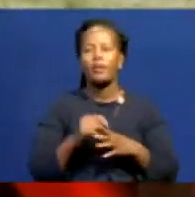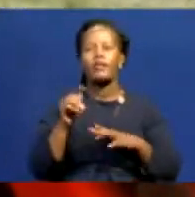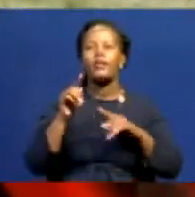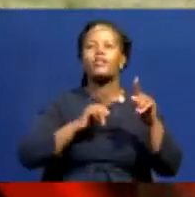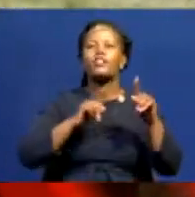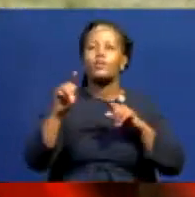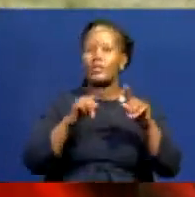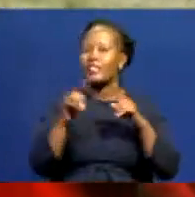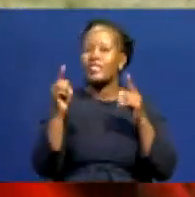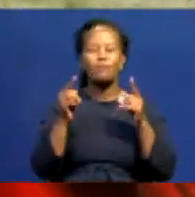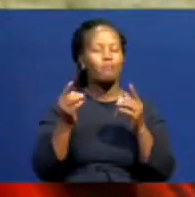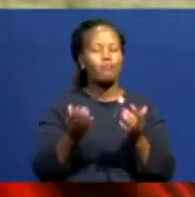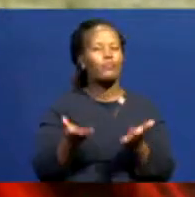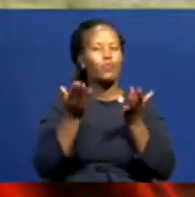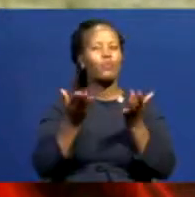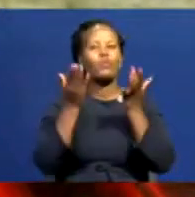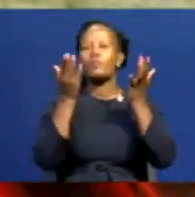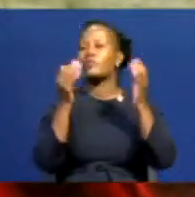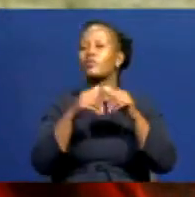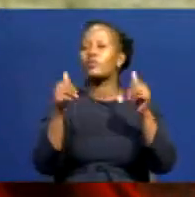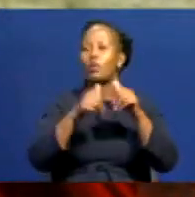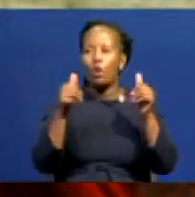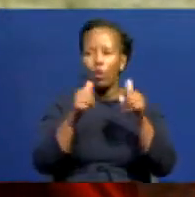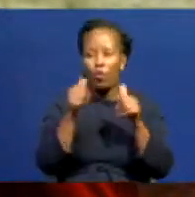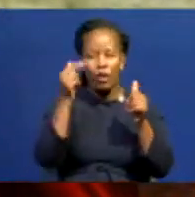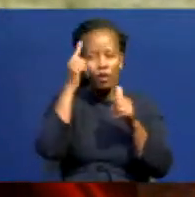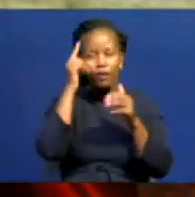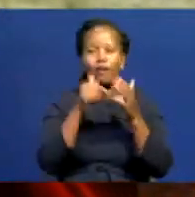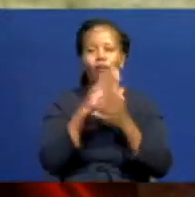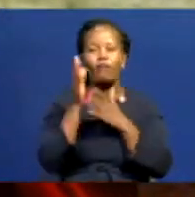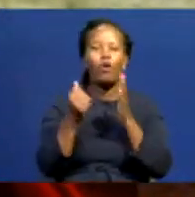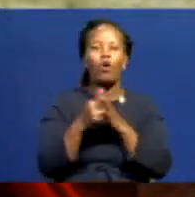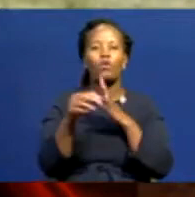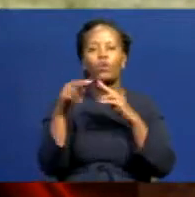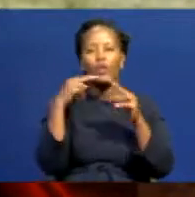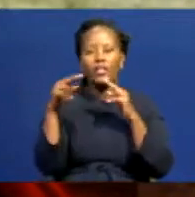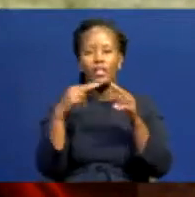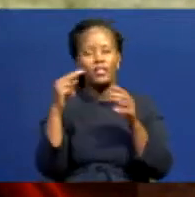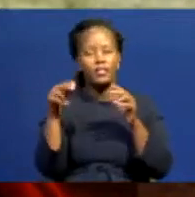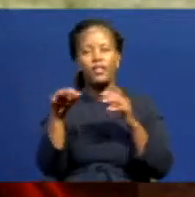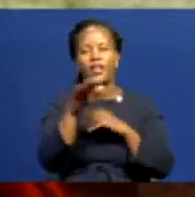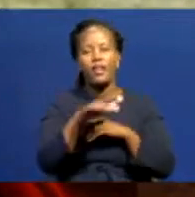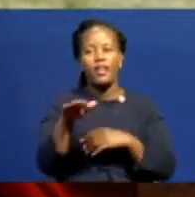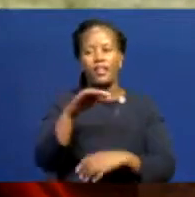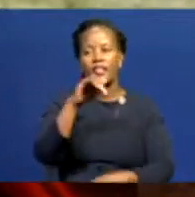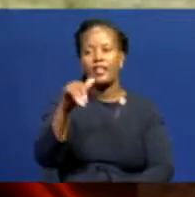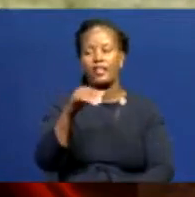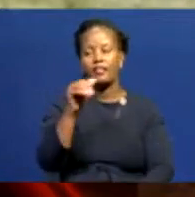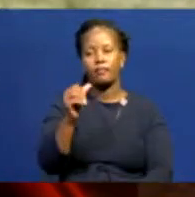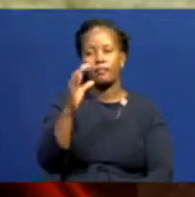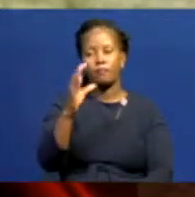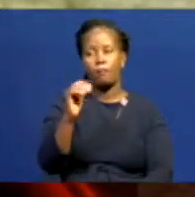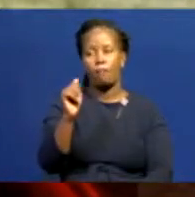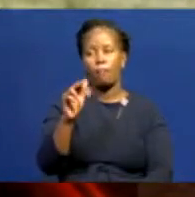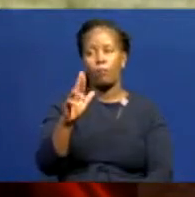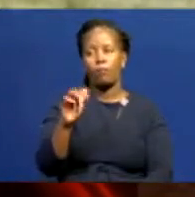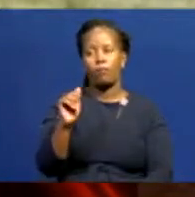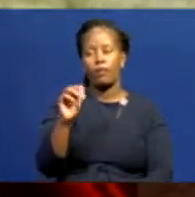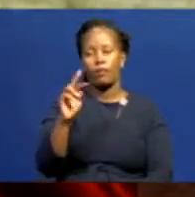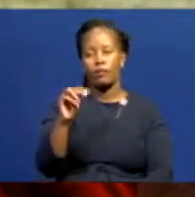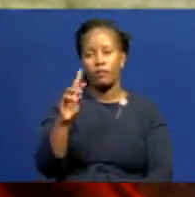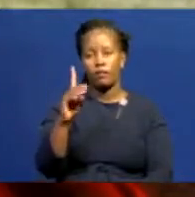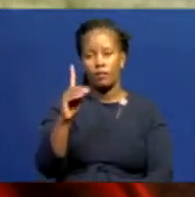are going well for all hotels of the Watamu area, the Jacaranda area. Also, the government